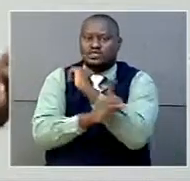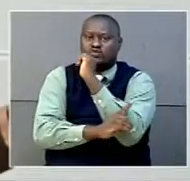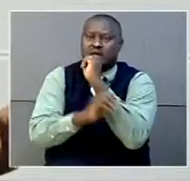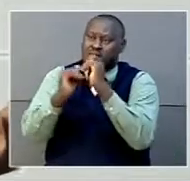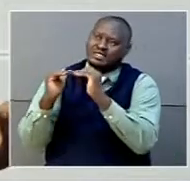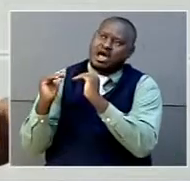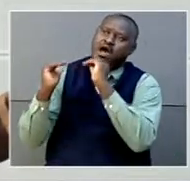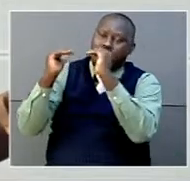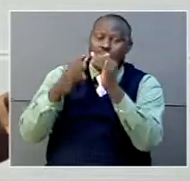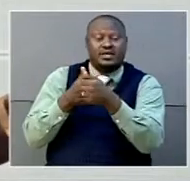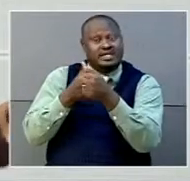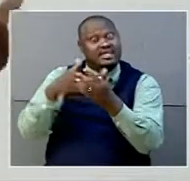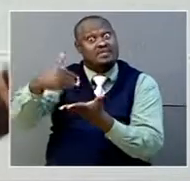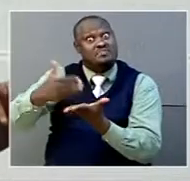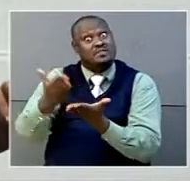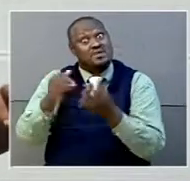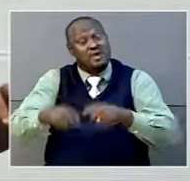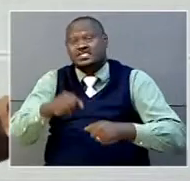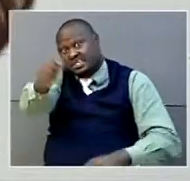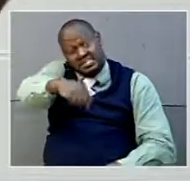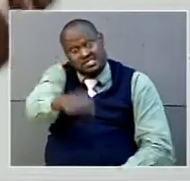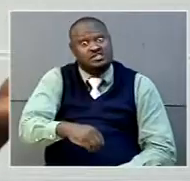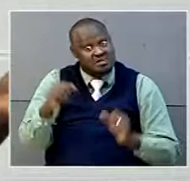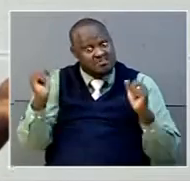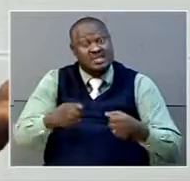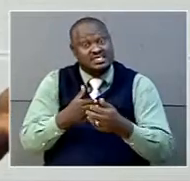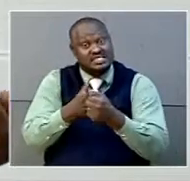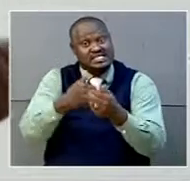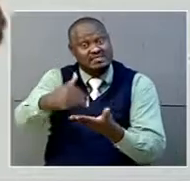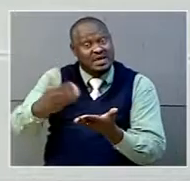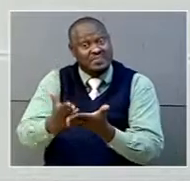department. Yes, yes, head the department.